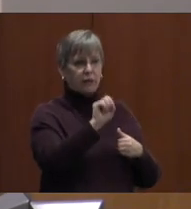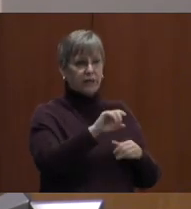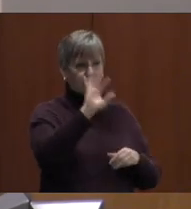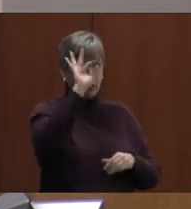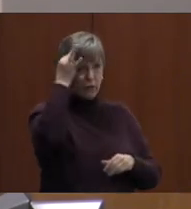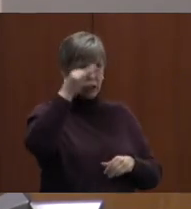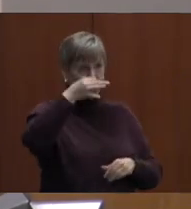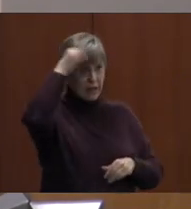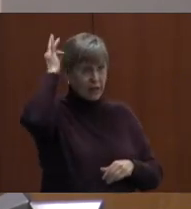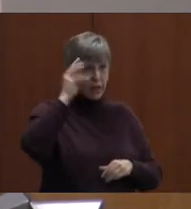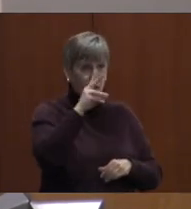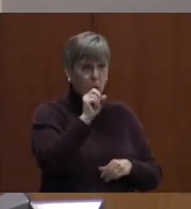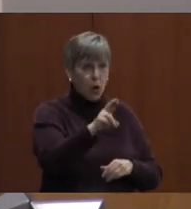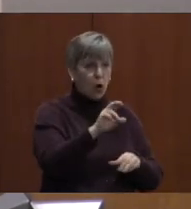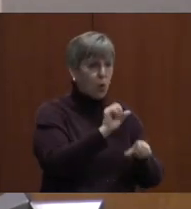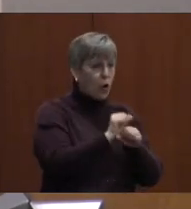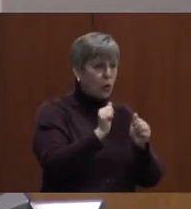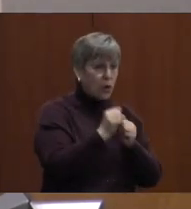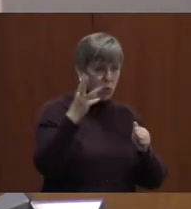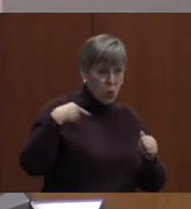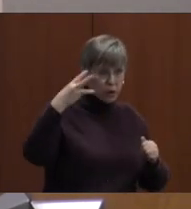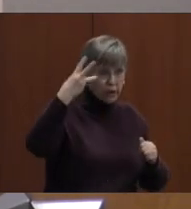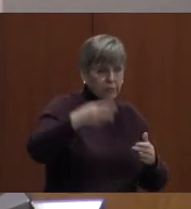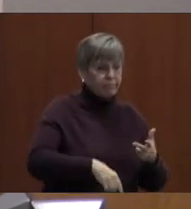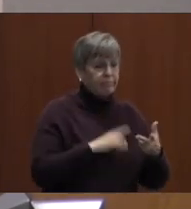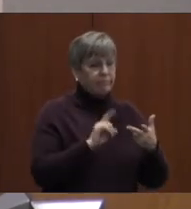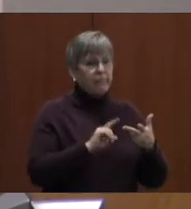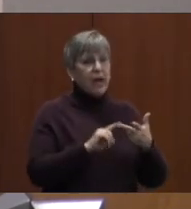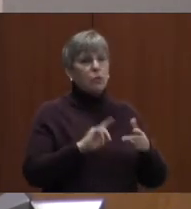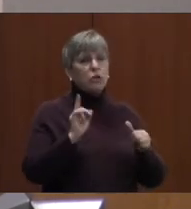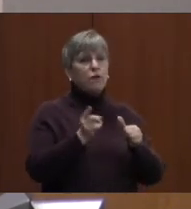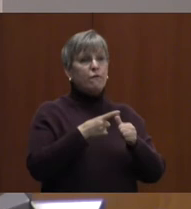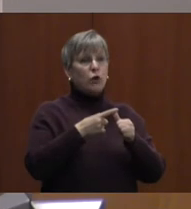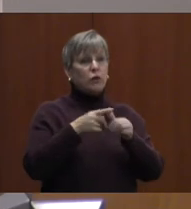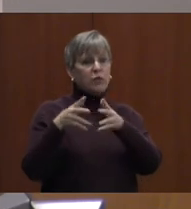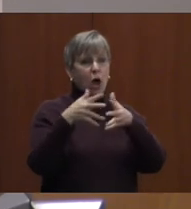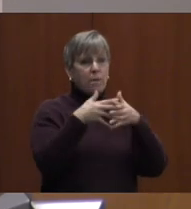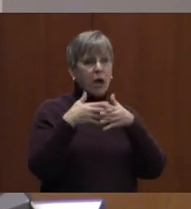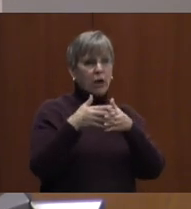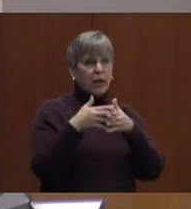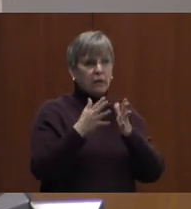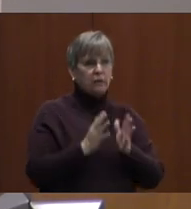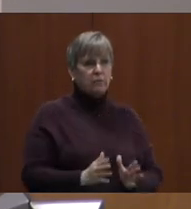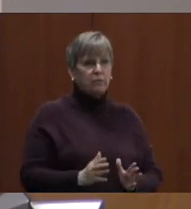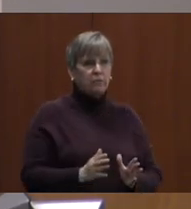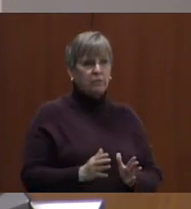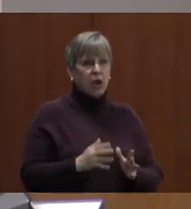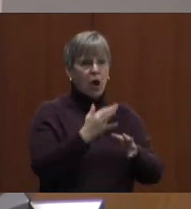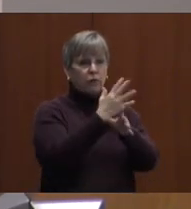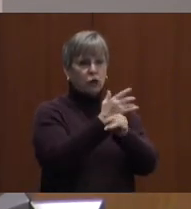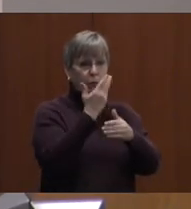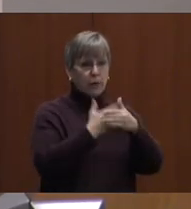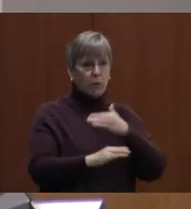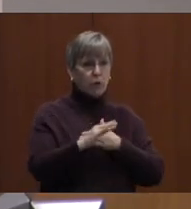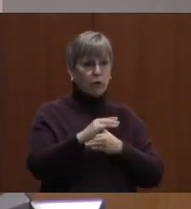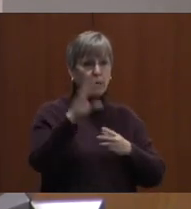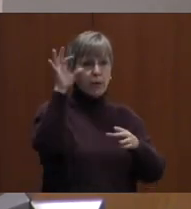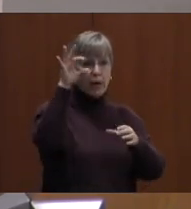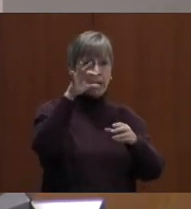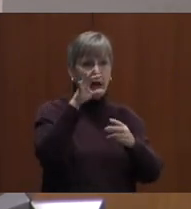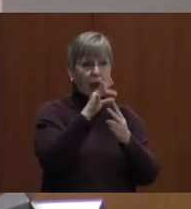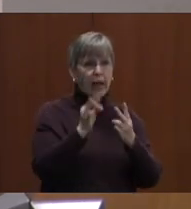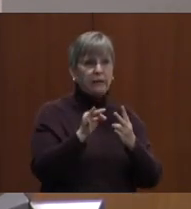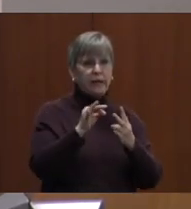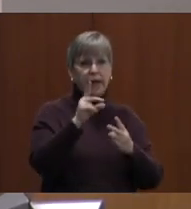French-Indian War, worked with George Washington, and was the first American of German birth to be elected a